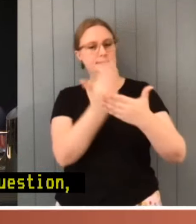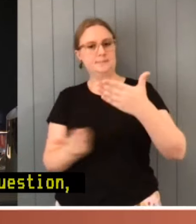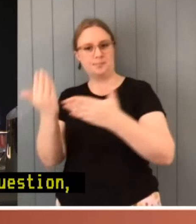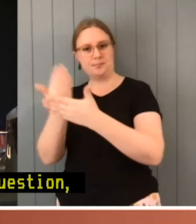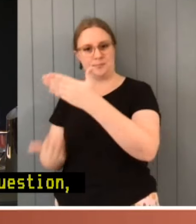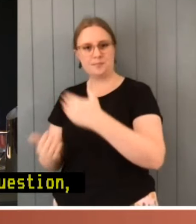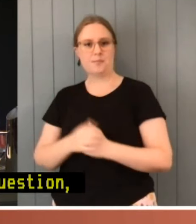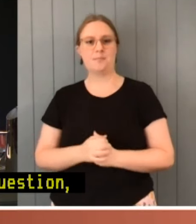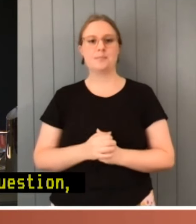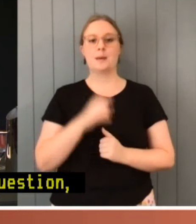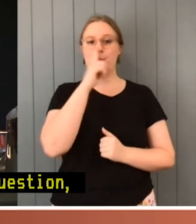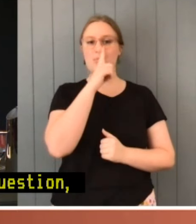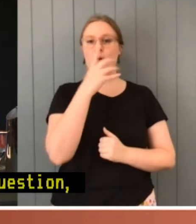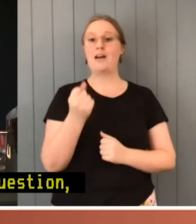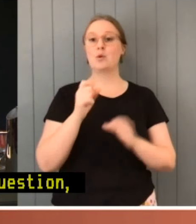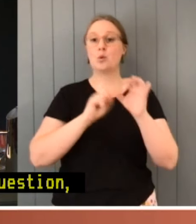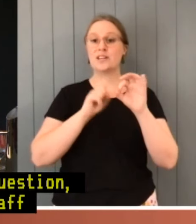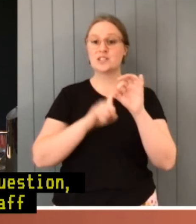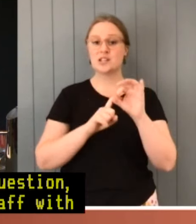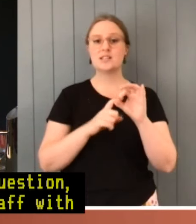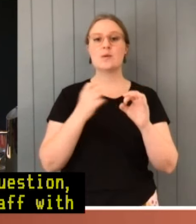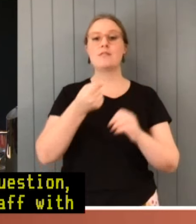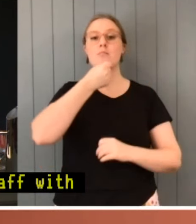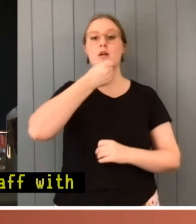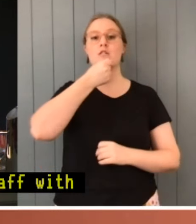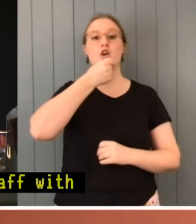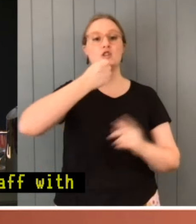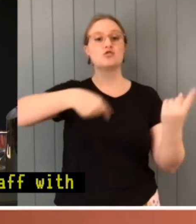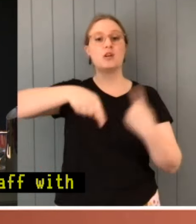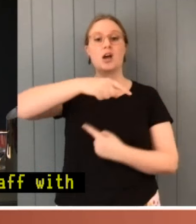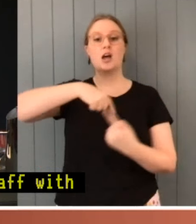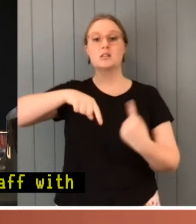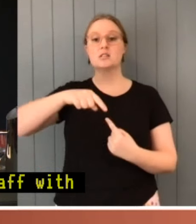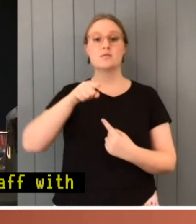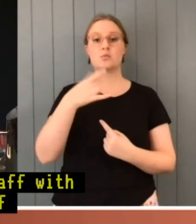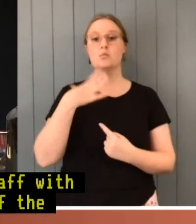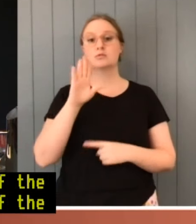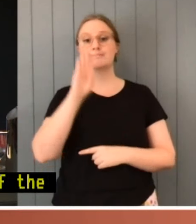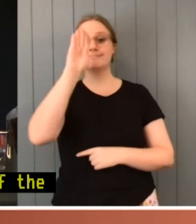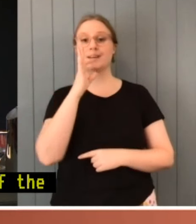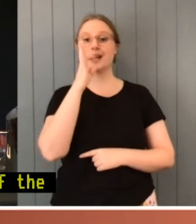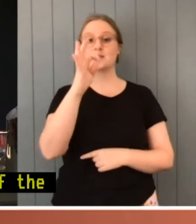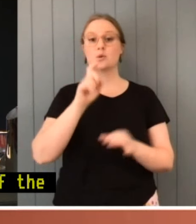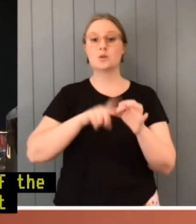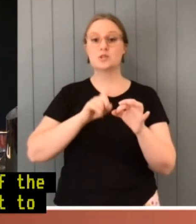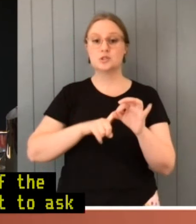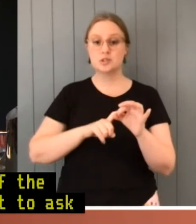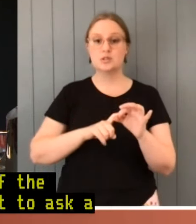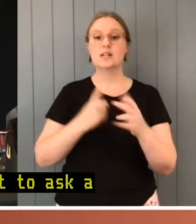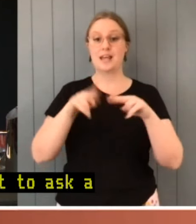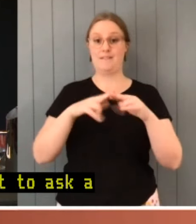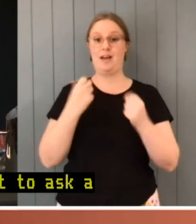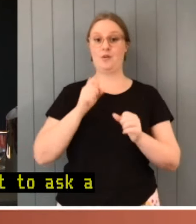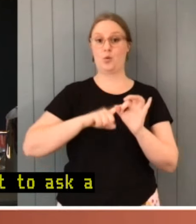sides of the theatre if anyone does want to ask a question. If you do, I'd hope that the